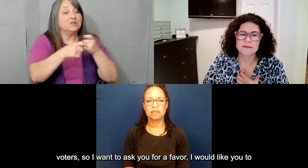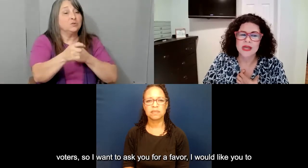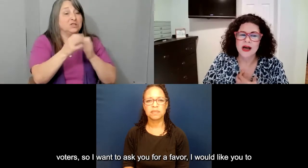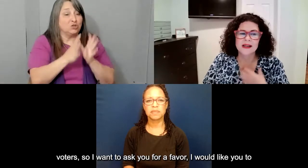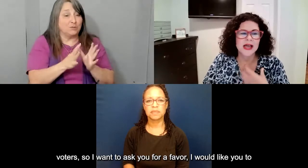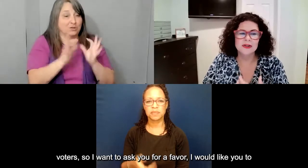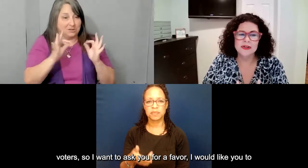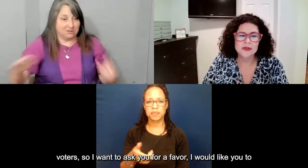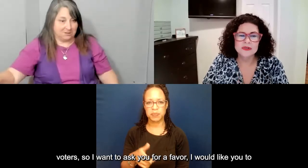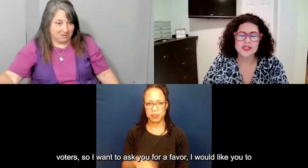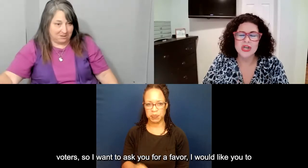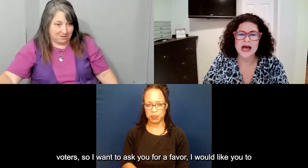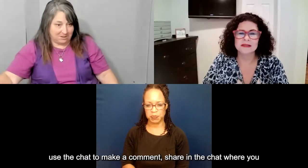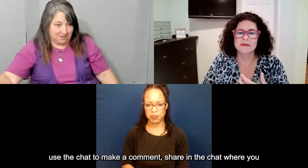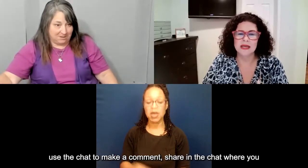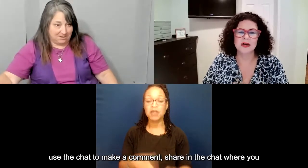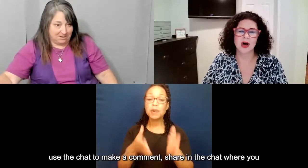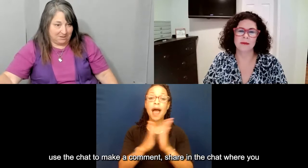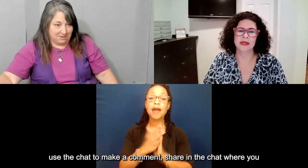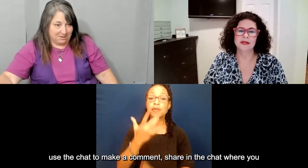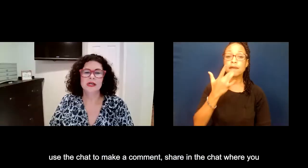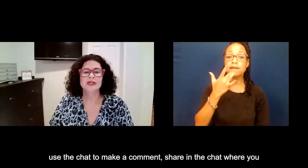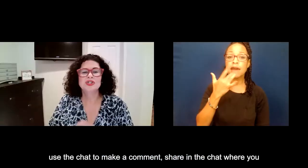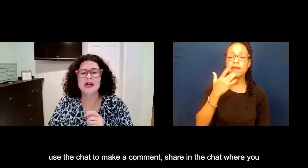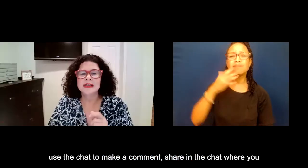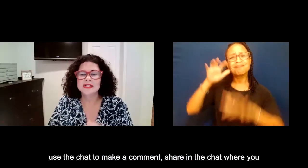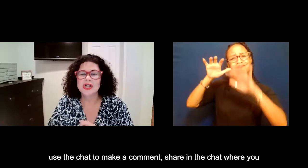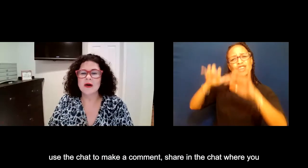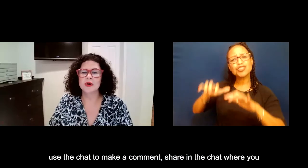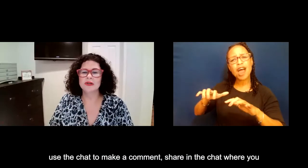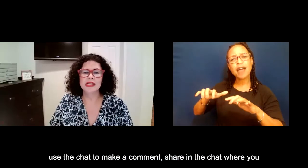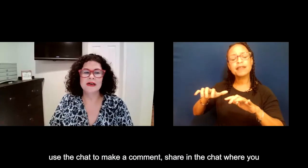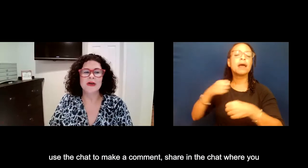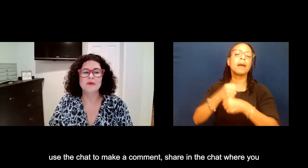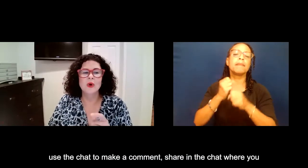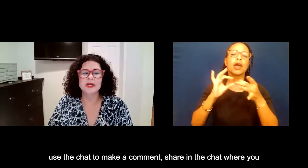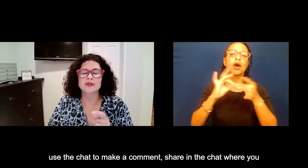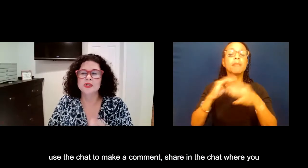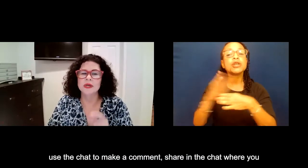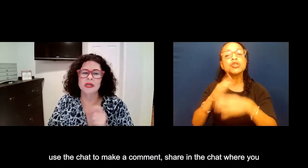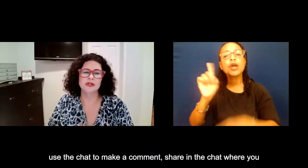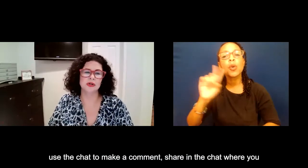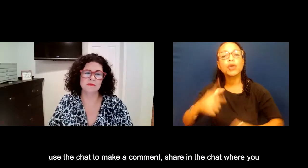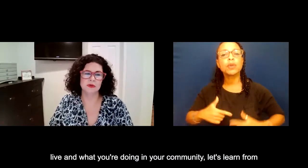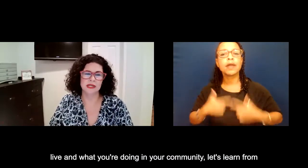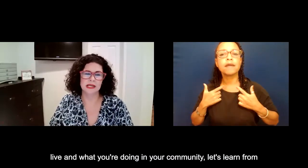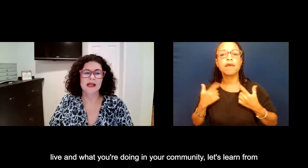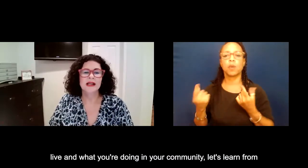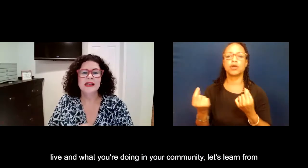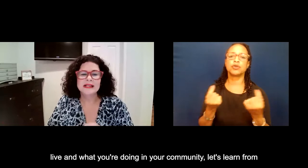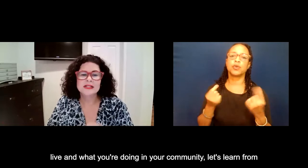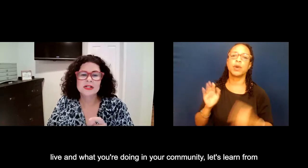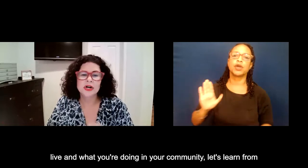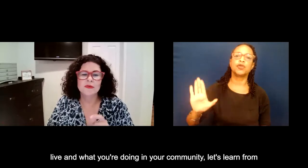favor. I'd like you to use the chat to make a comment. Share in the chat where you live and what you're doing in your community.